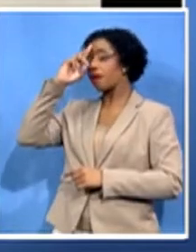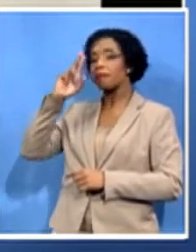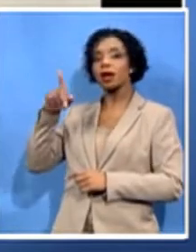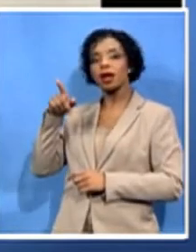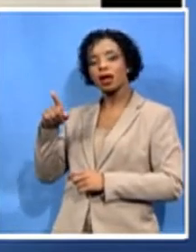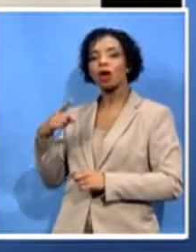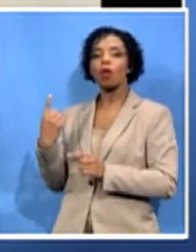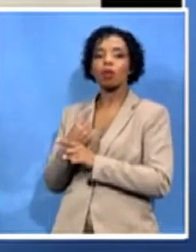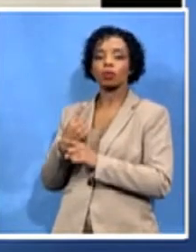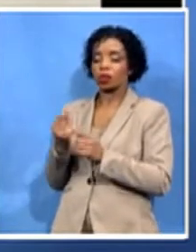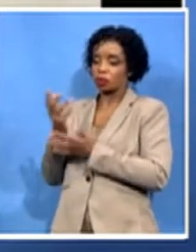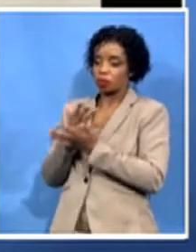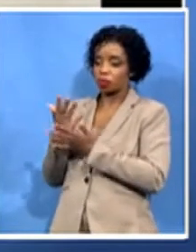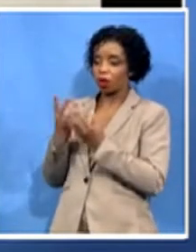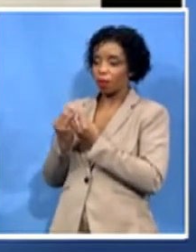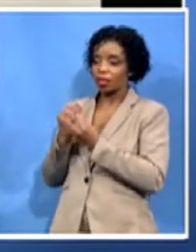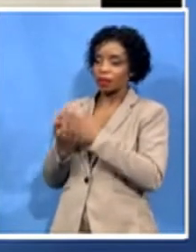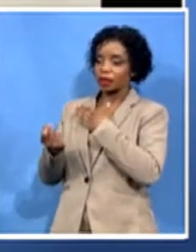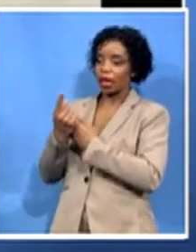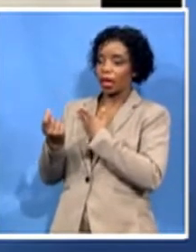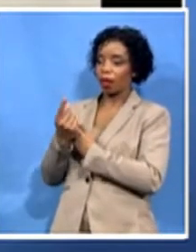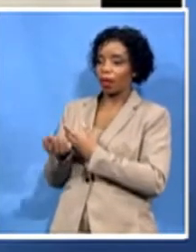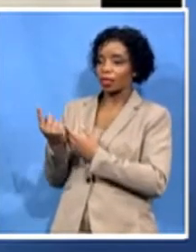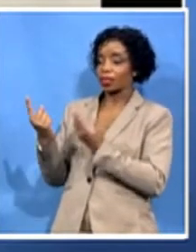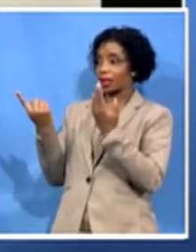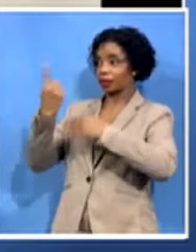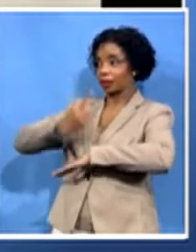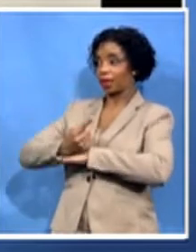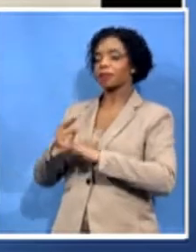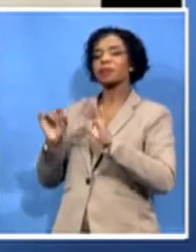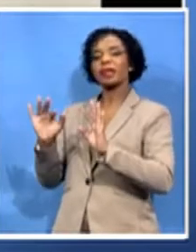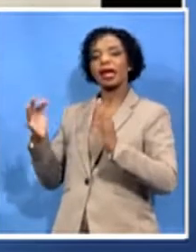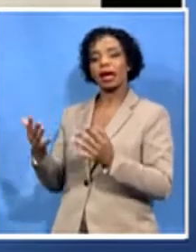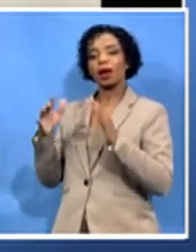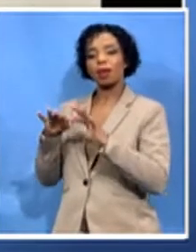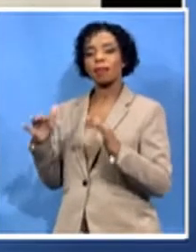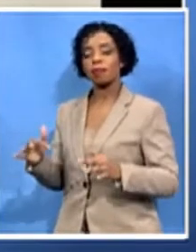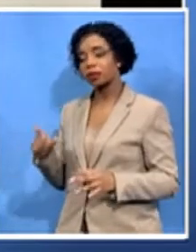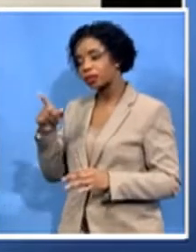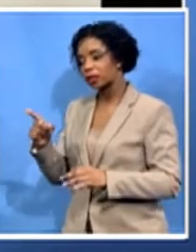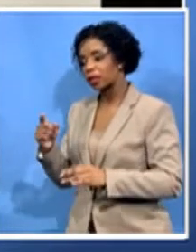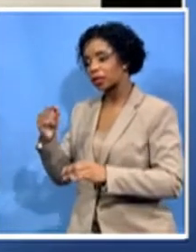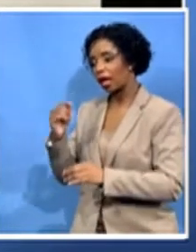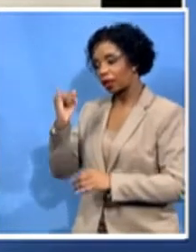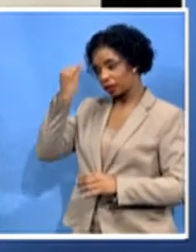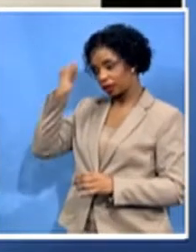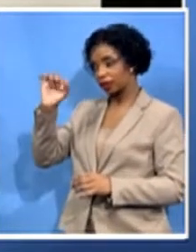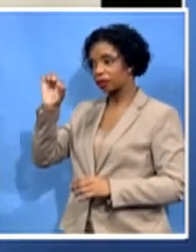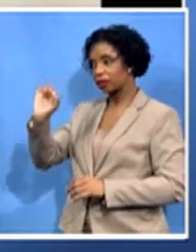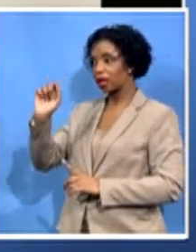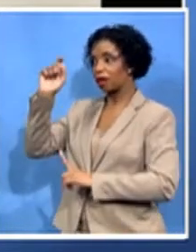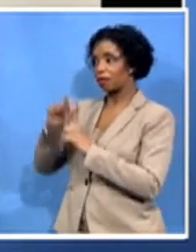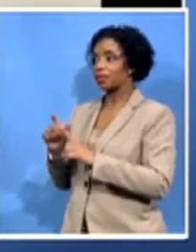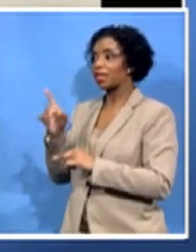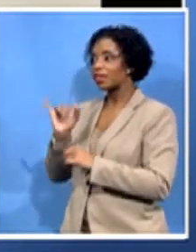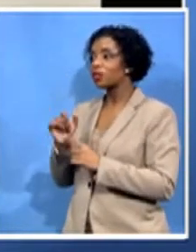those relate to that person's ideals. How are you going to use Raymond Klaba's memory to